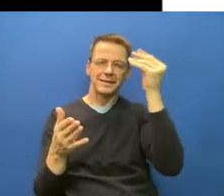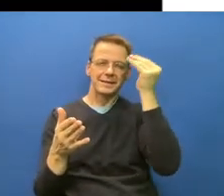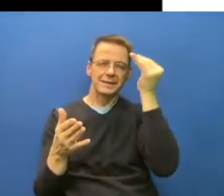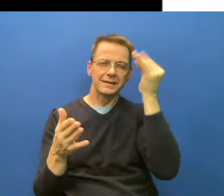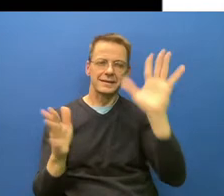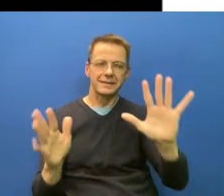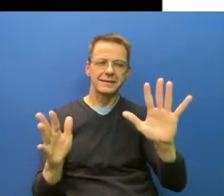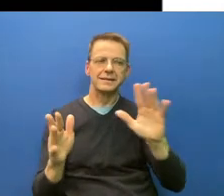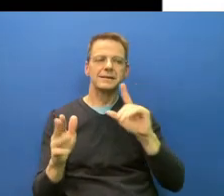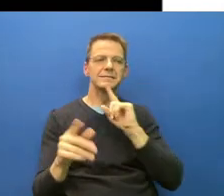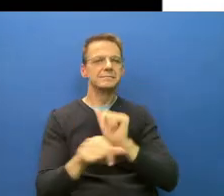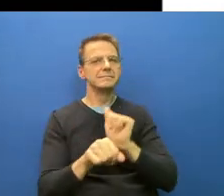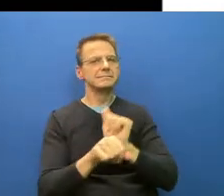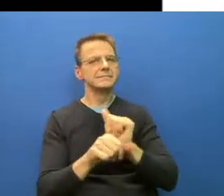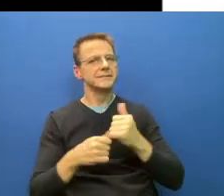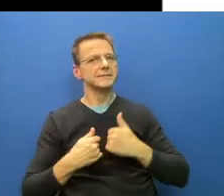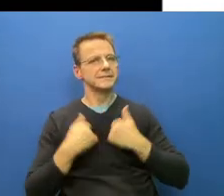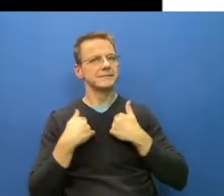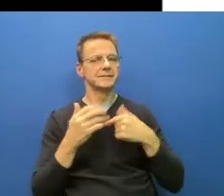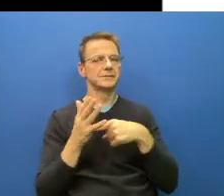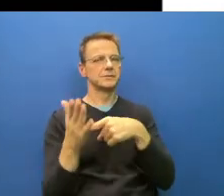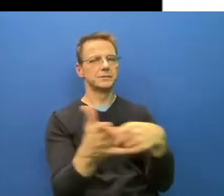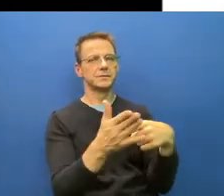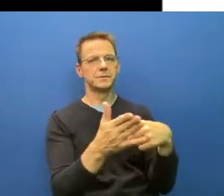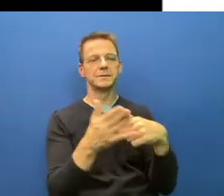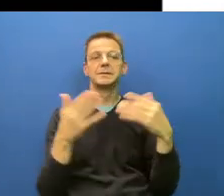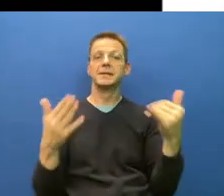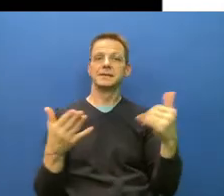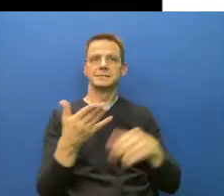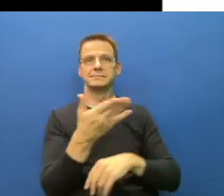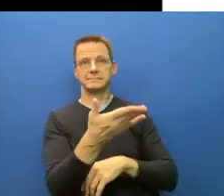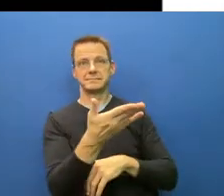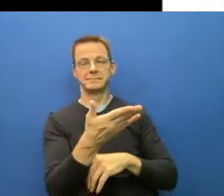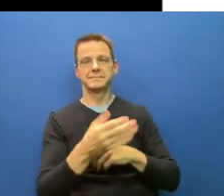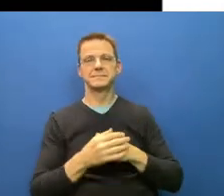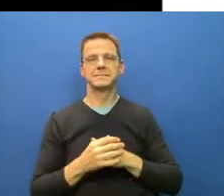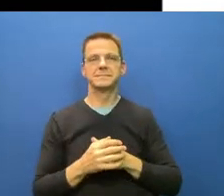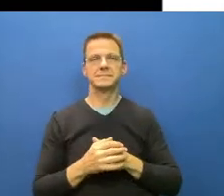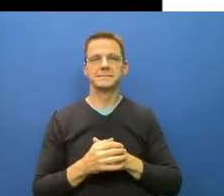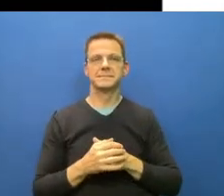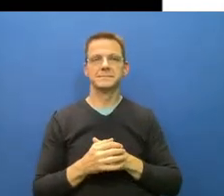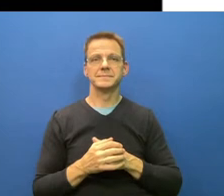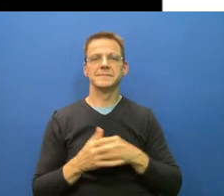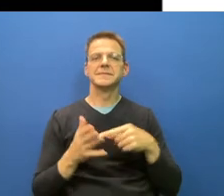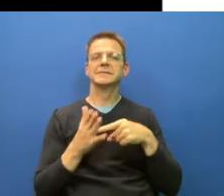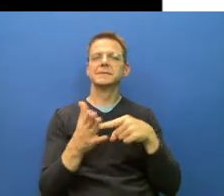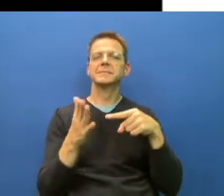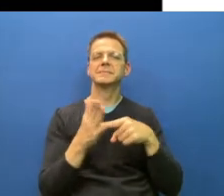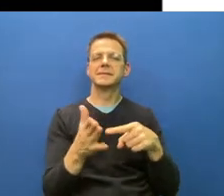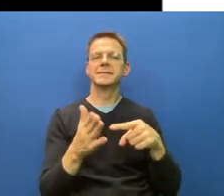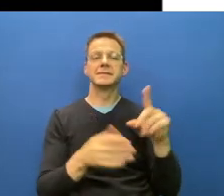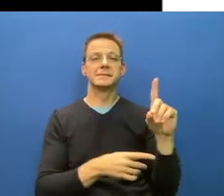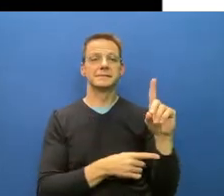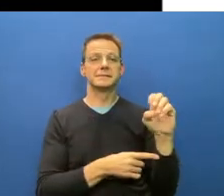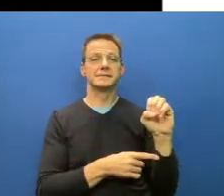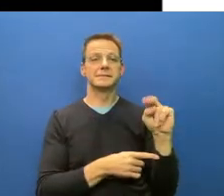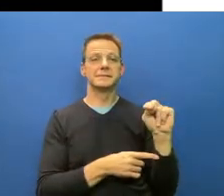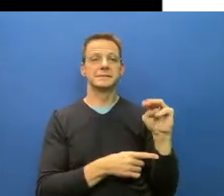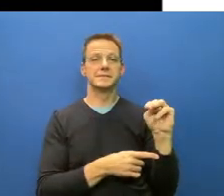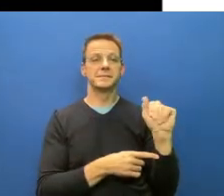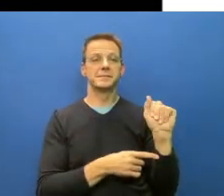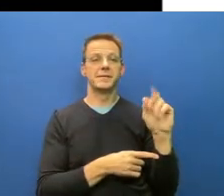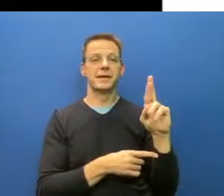So this is an example of Denmark. So they had Delta, they used public health measures and vaccines,